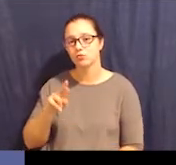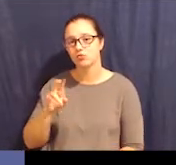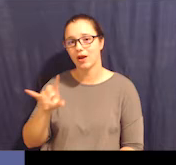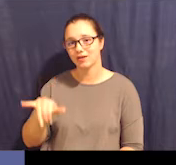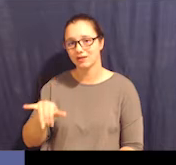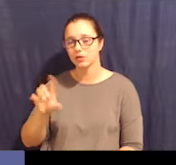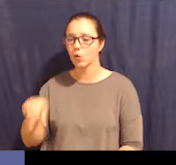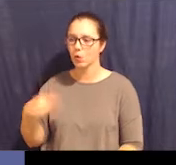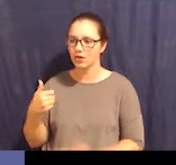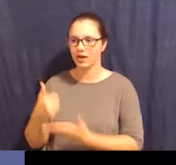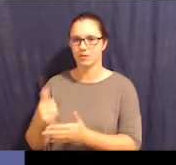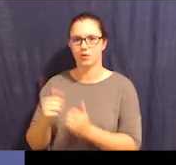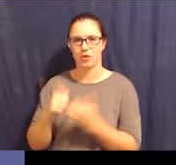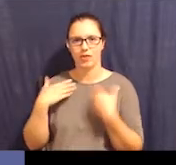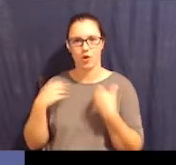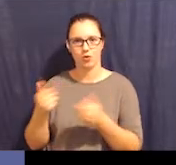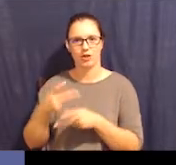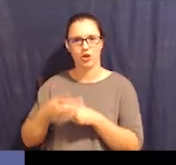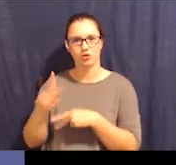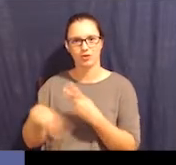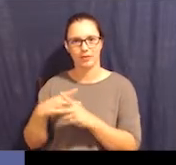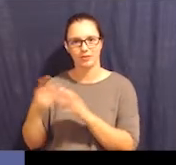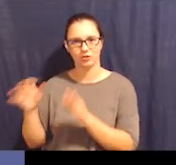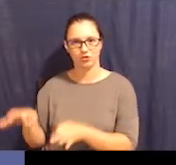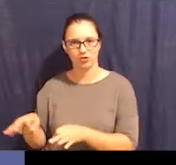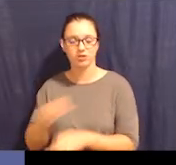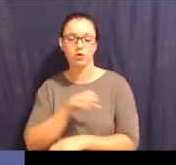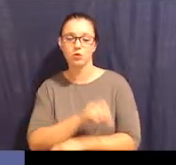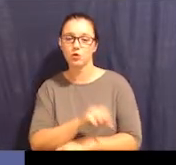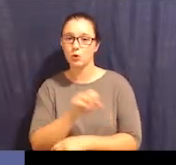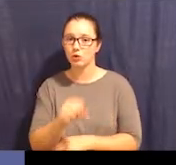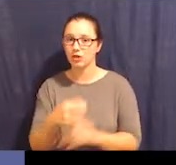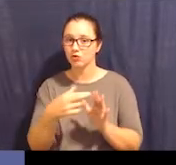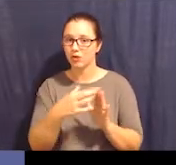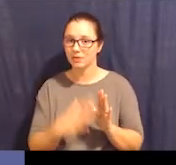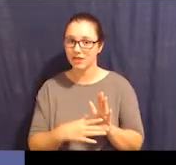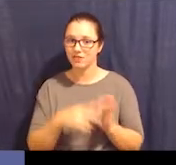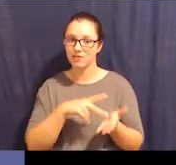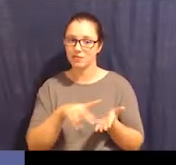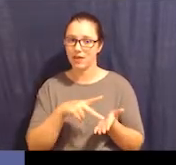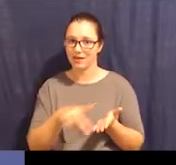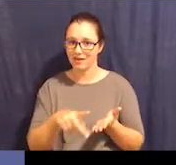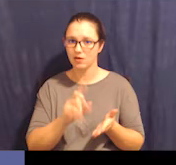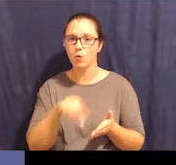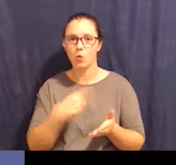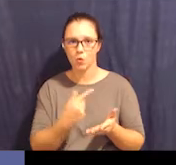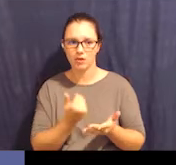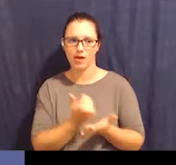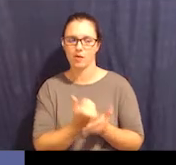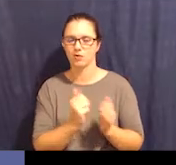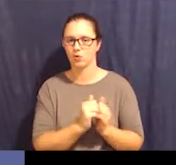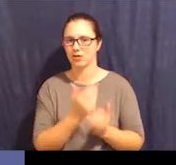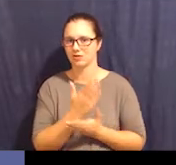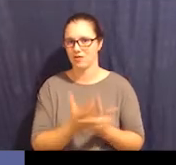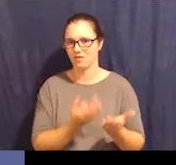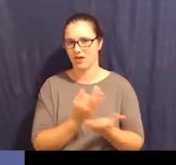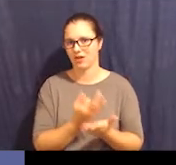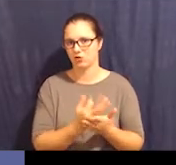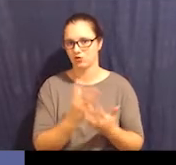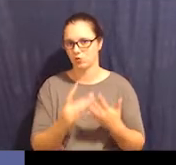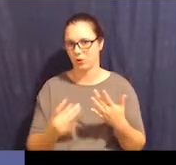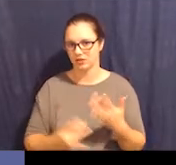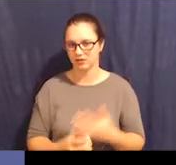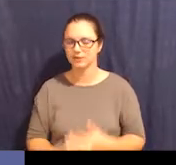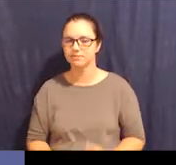proxy only helps make health care choices, and a social security representative payee only helps with some